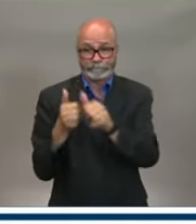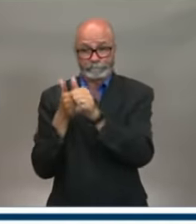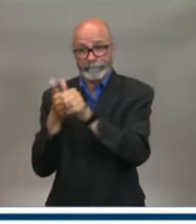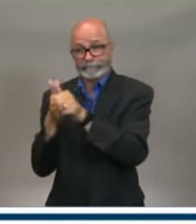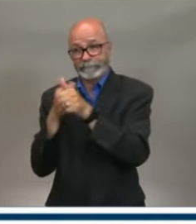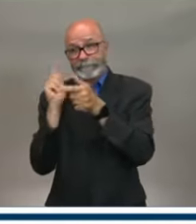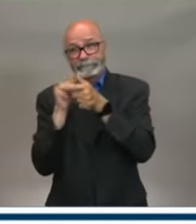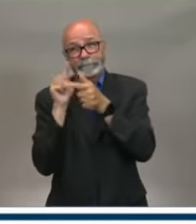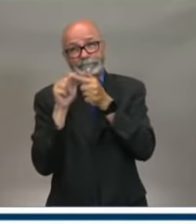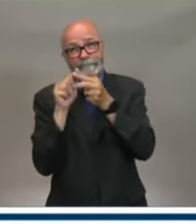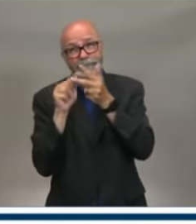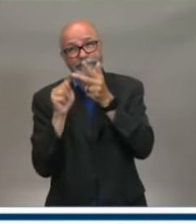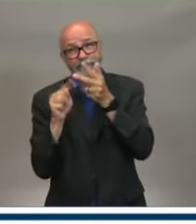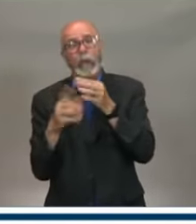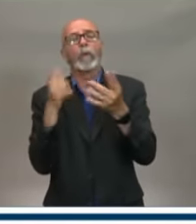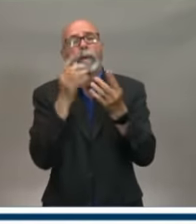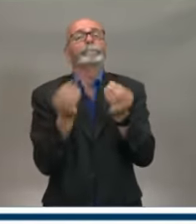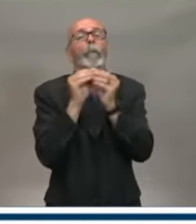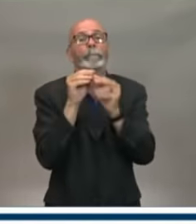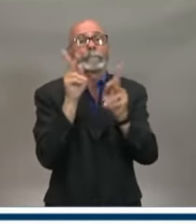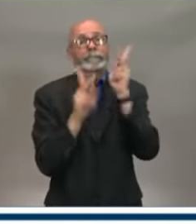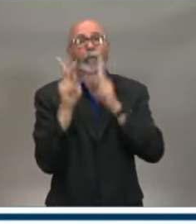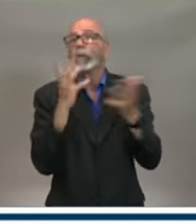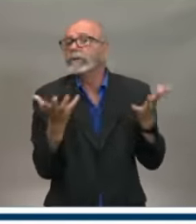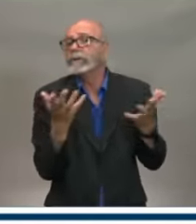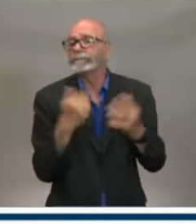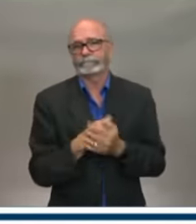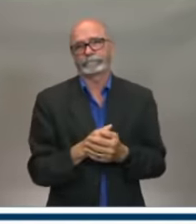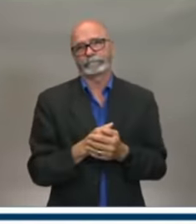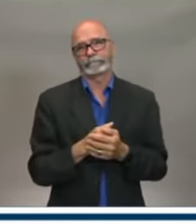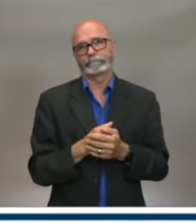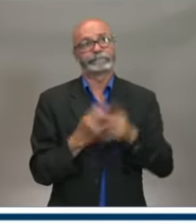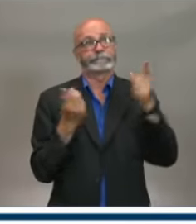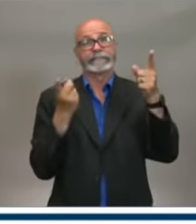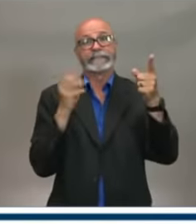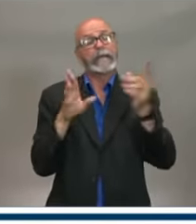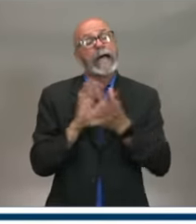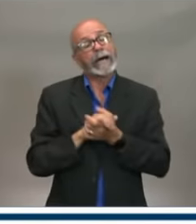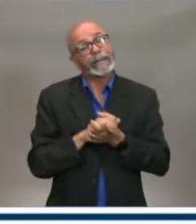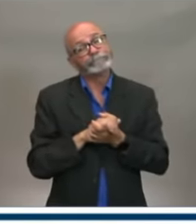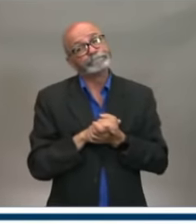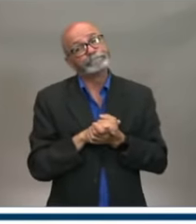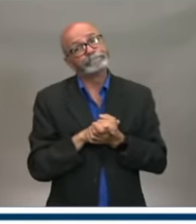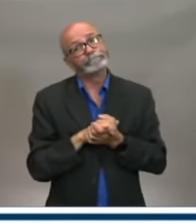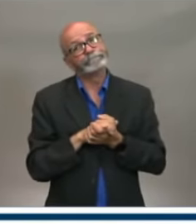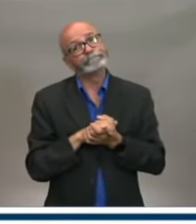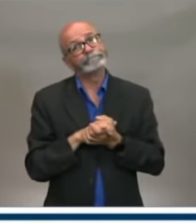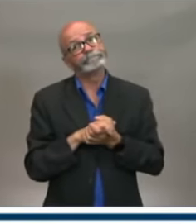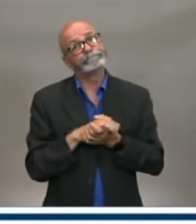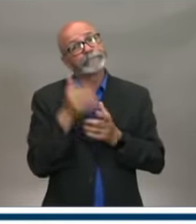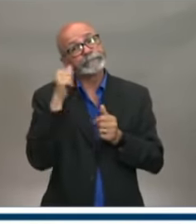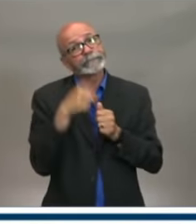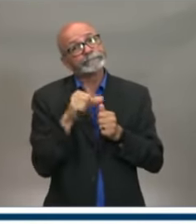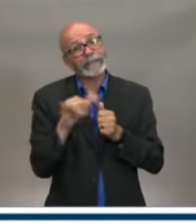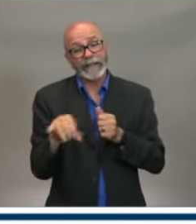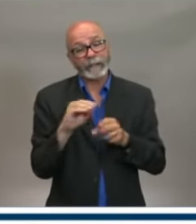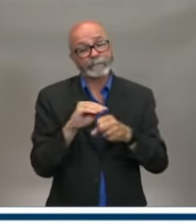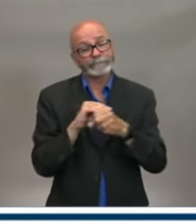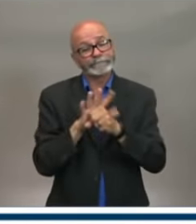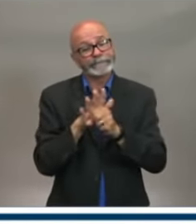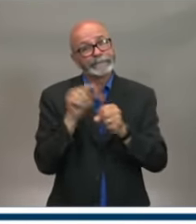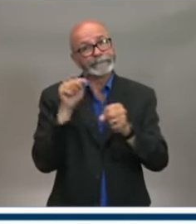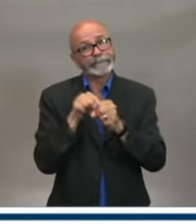So it's all based on looking at the epidemiology and what risk are we able to take on by